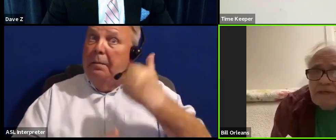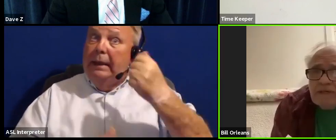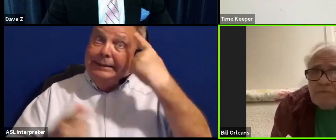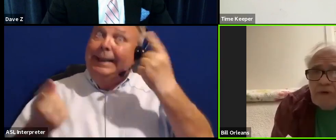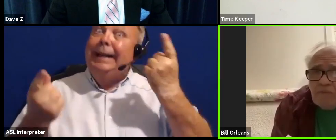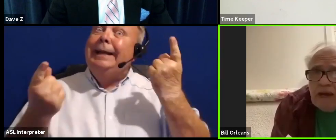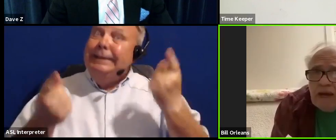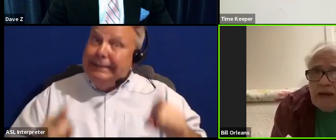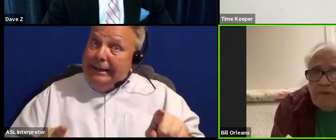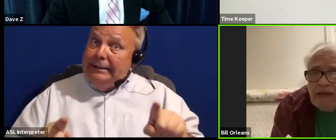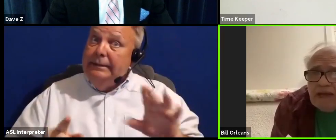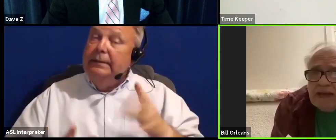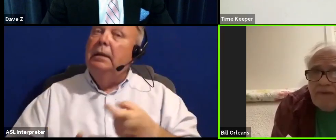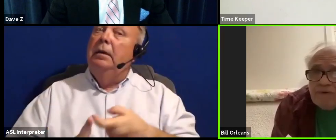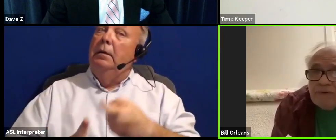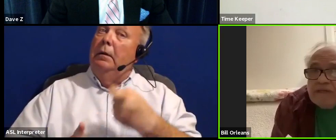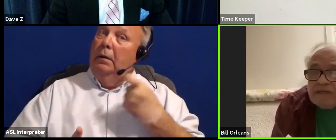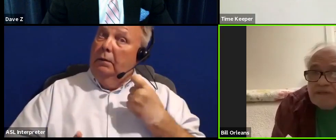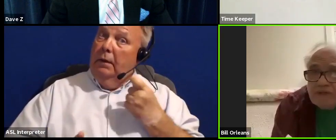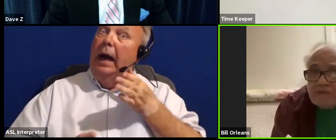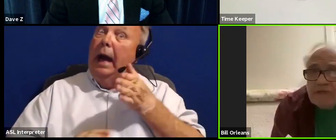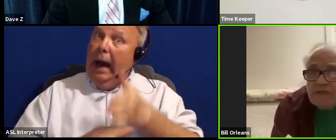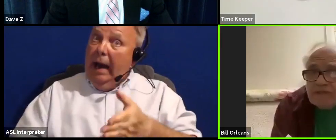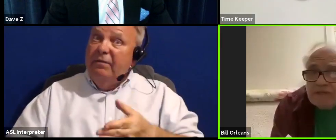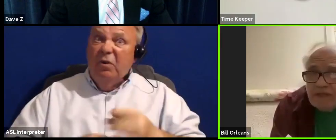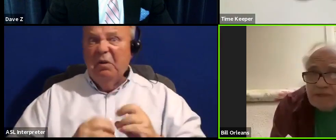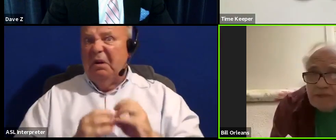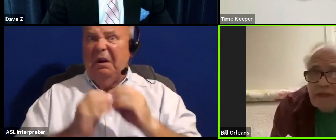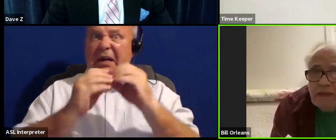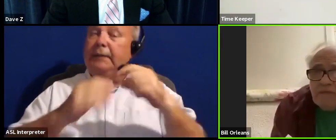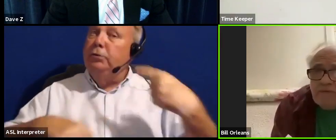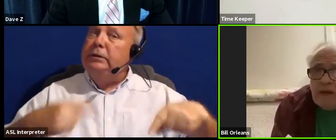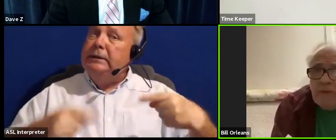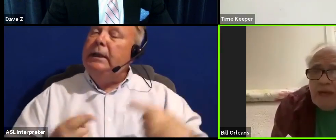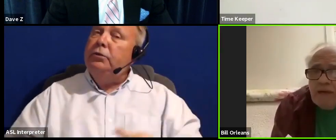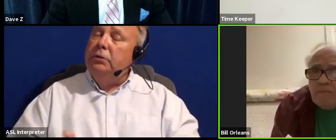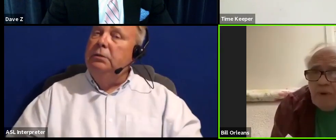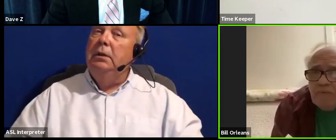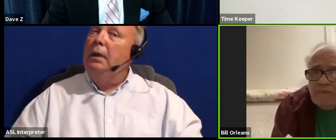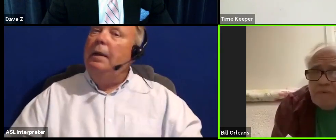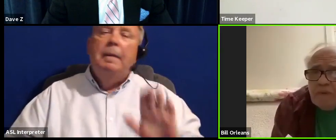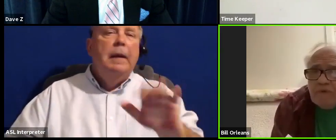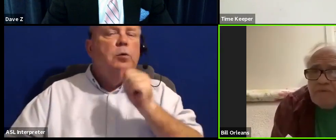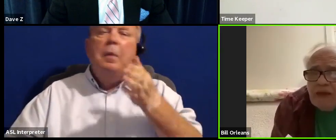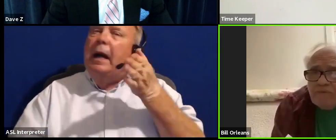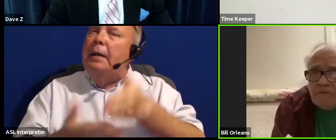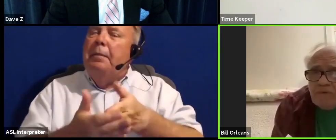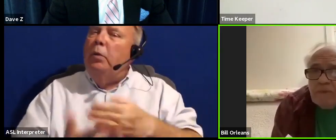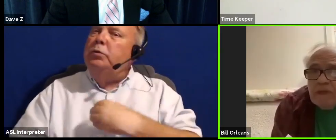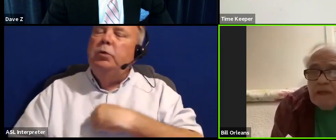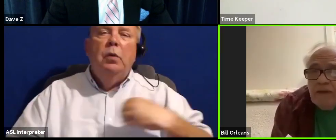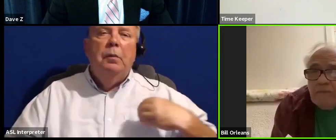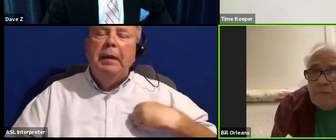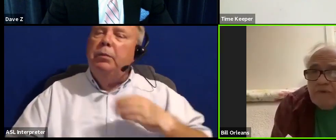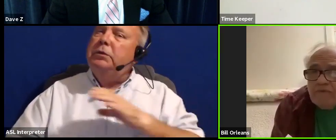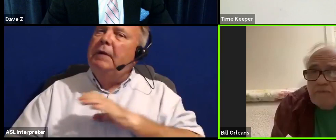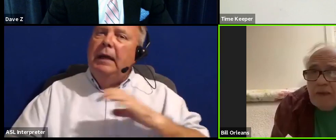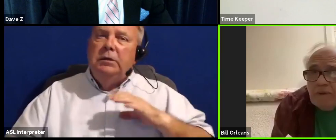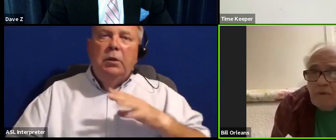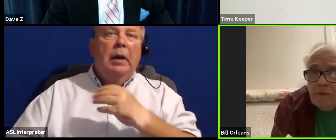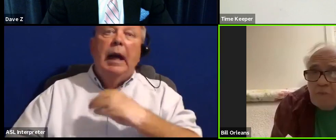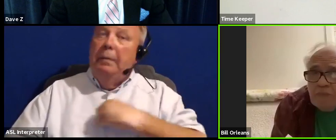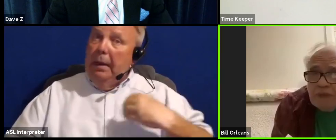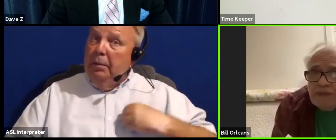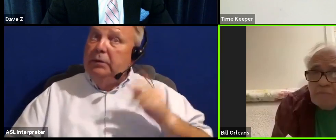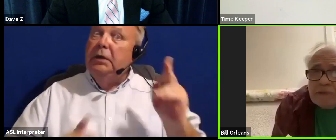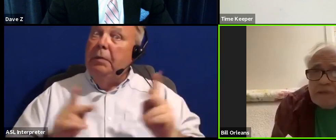can be arrived at after a contentious discussion. So I'm not opposed to members of council and members of the